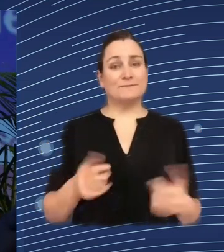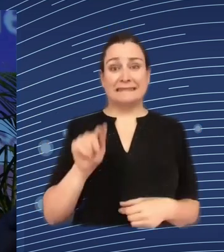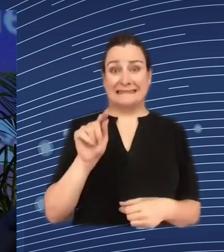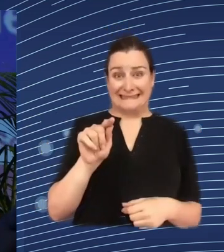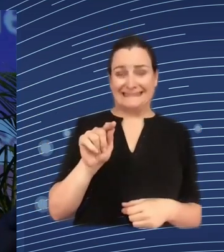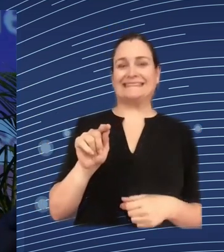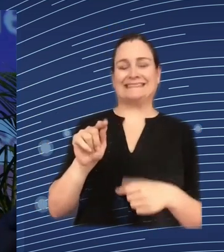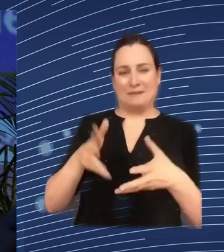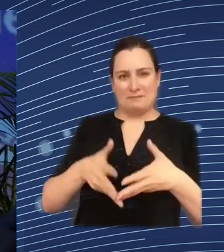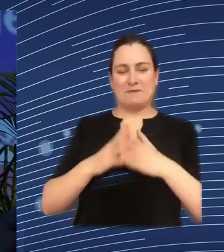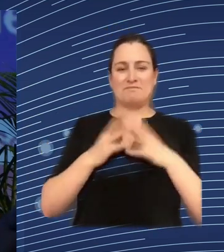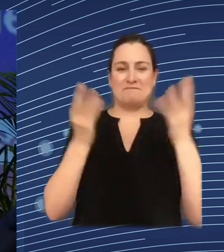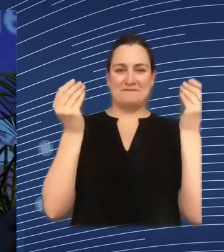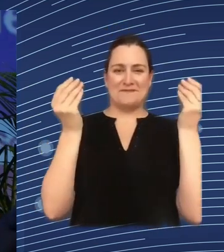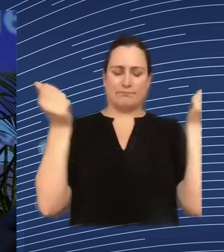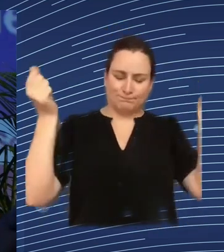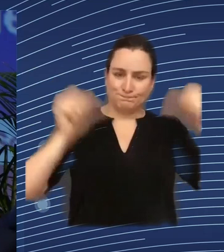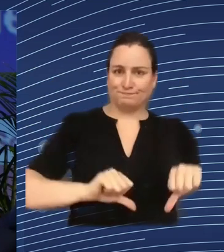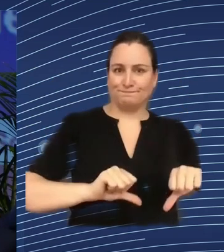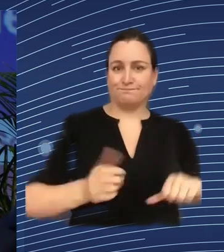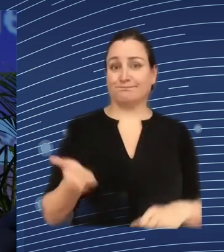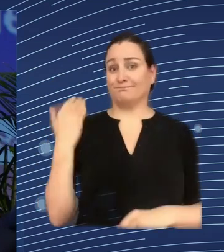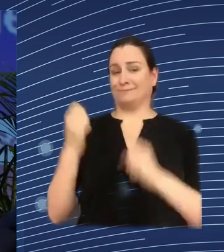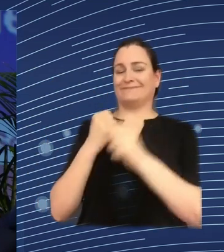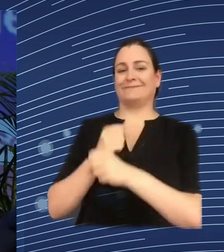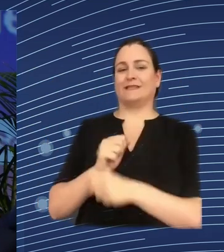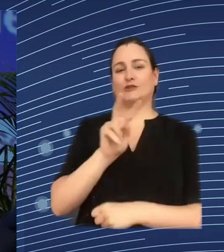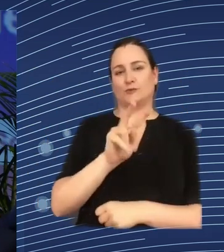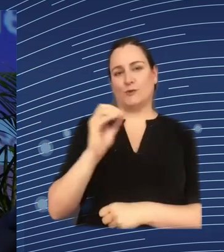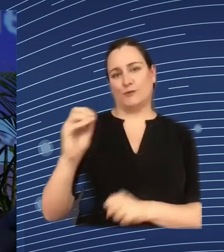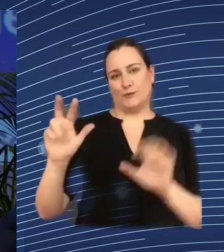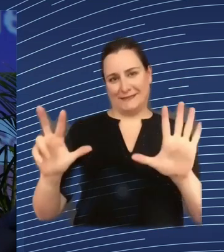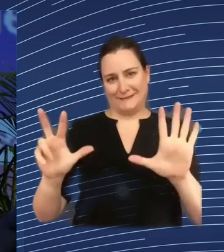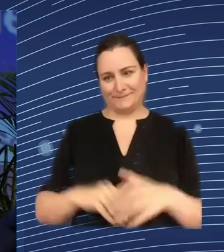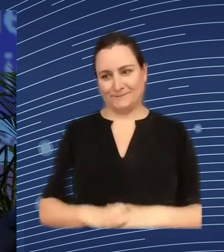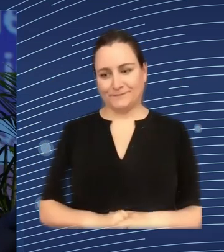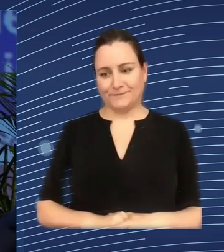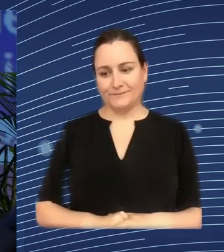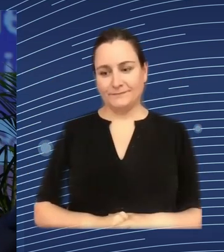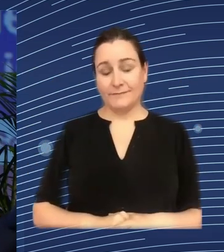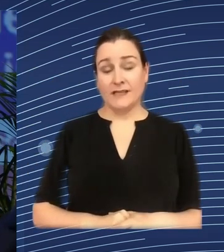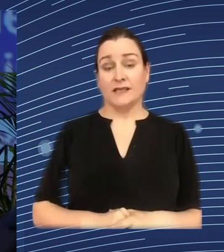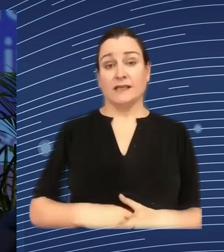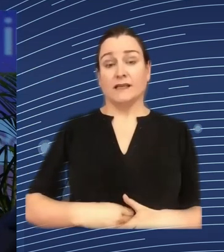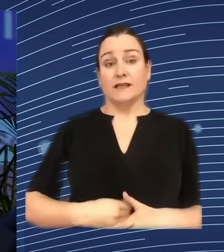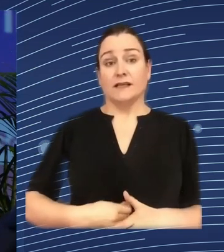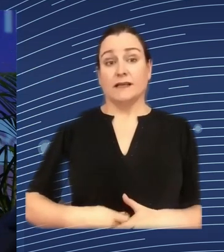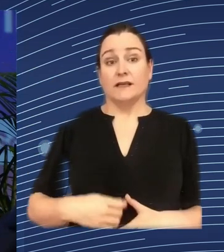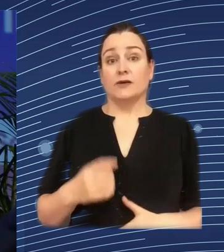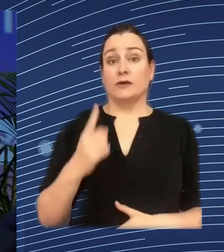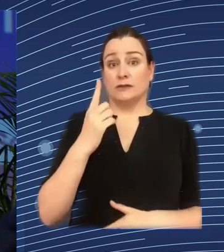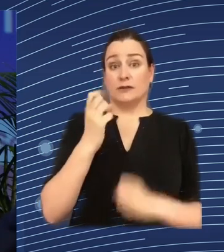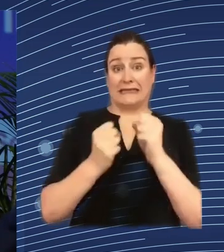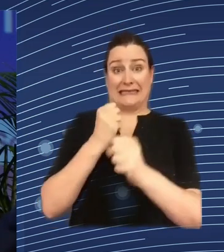was misclassification, misunderstanding of risk and one final thing I remember reading the briefing papers for G7, Heiligen Dam a year before